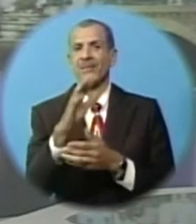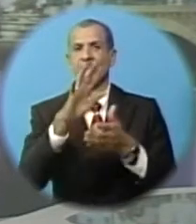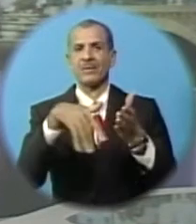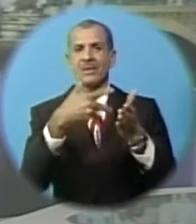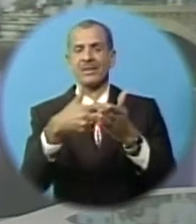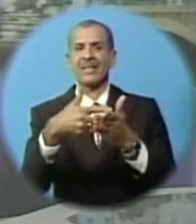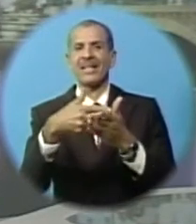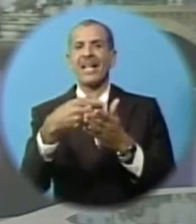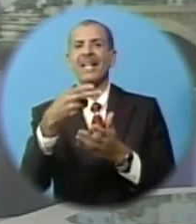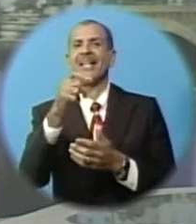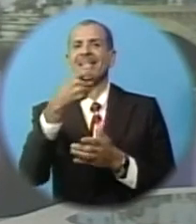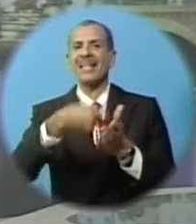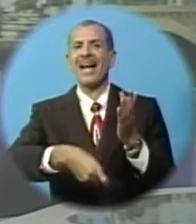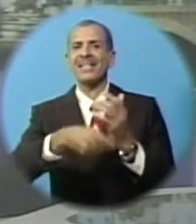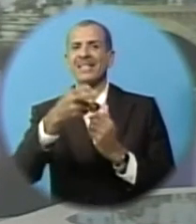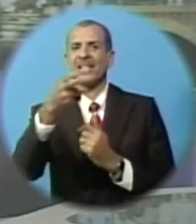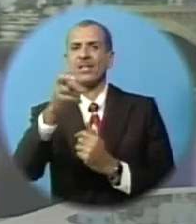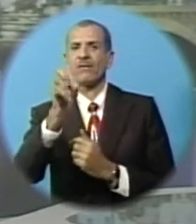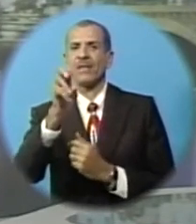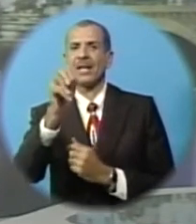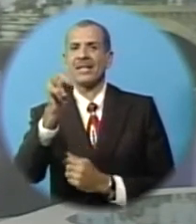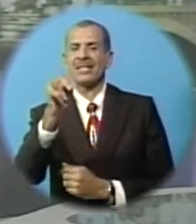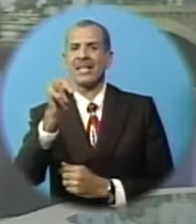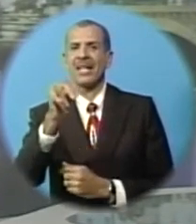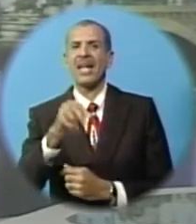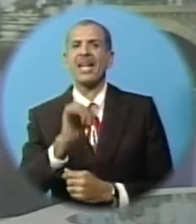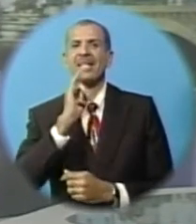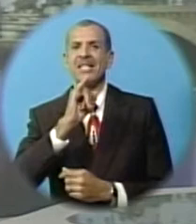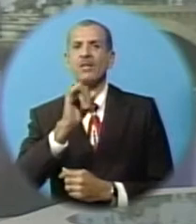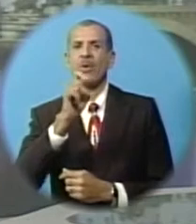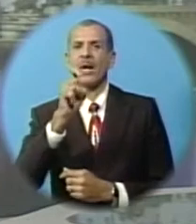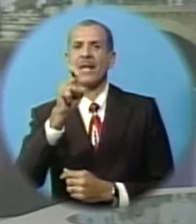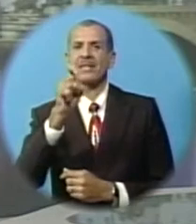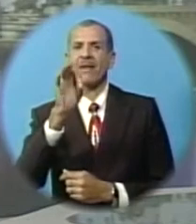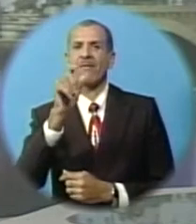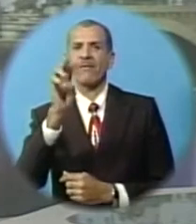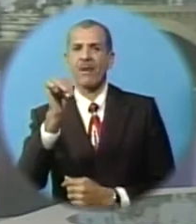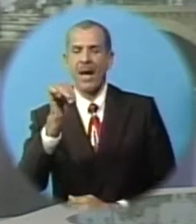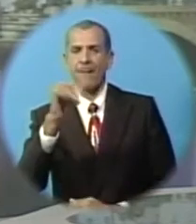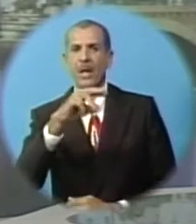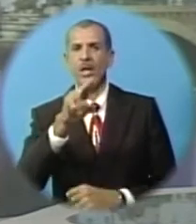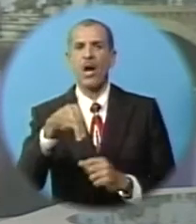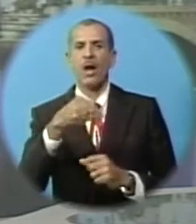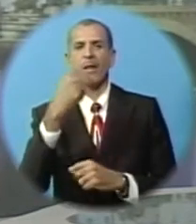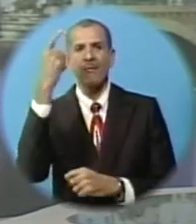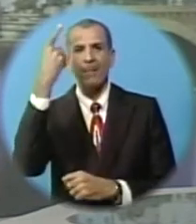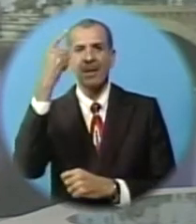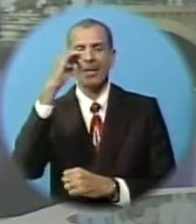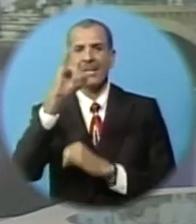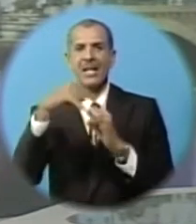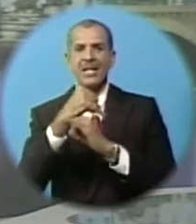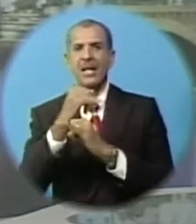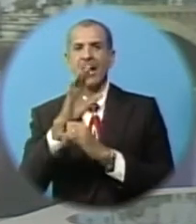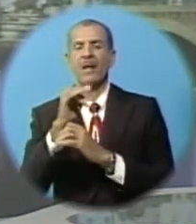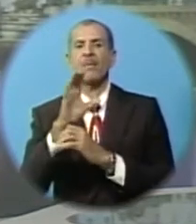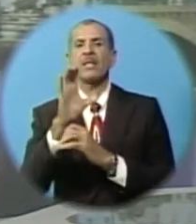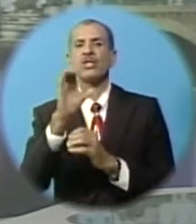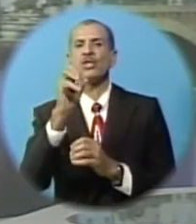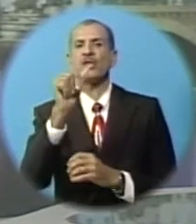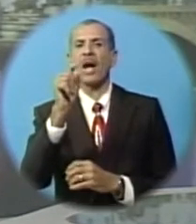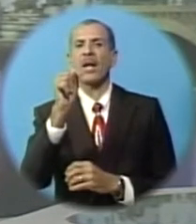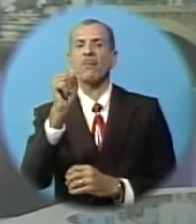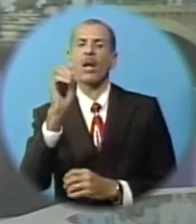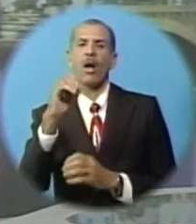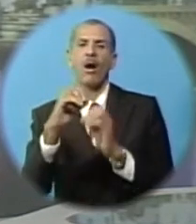tax havens. This time, it is Oxfam, the non-governmental international confederation of charitable organizations